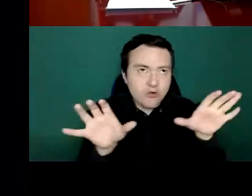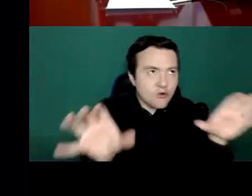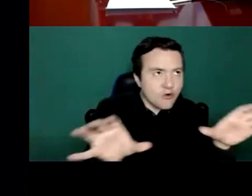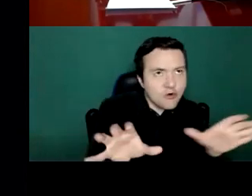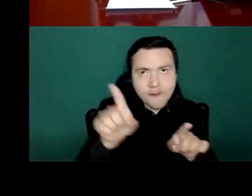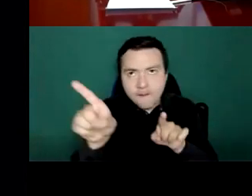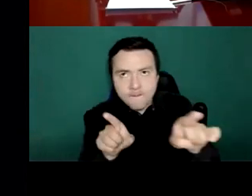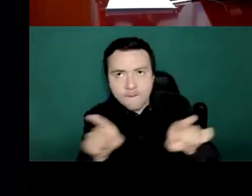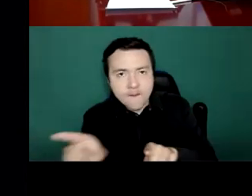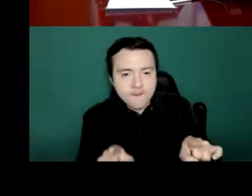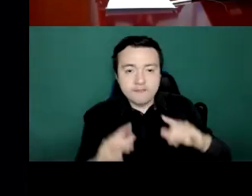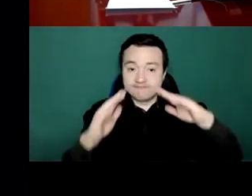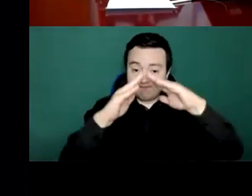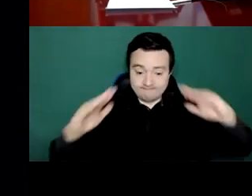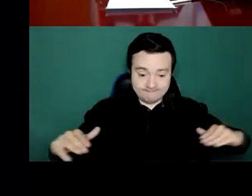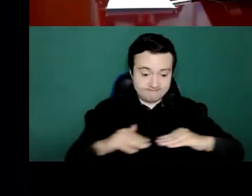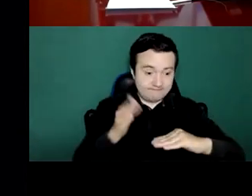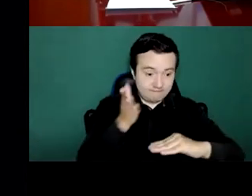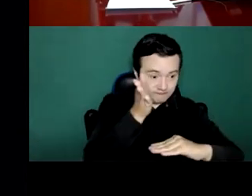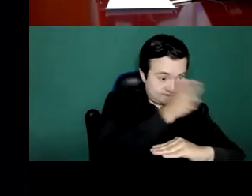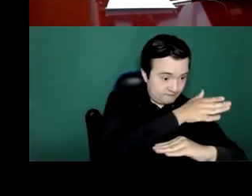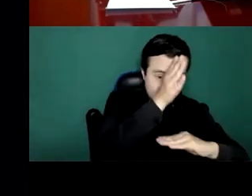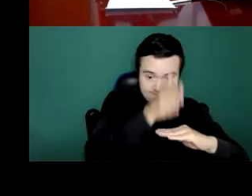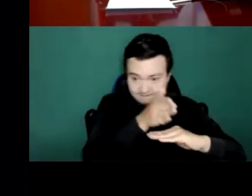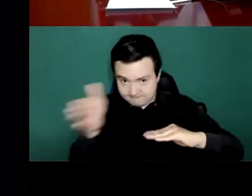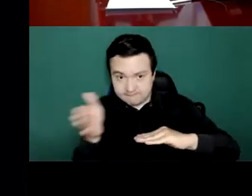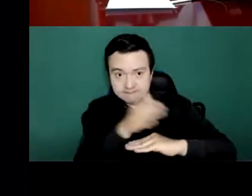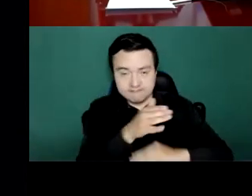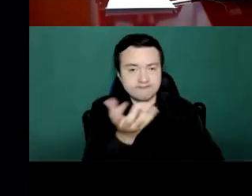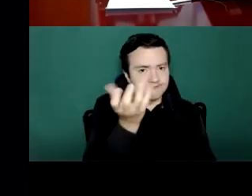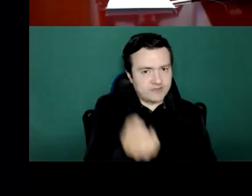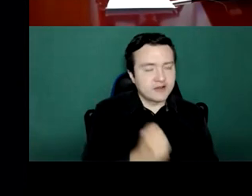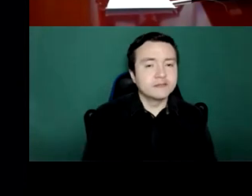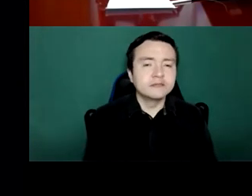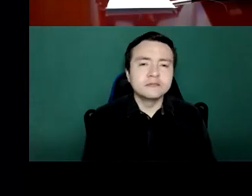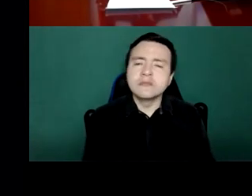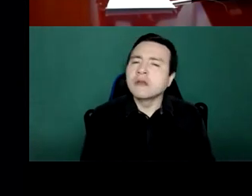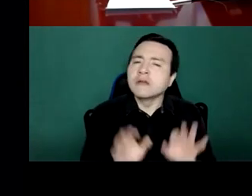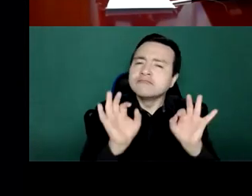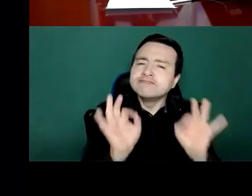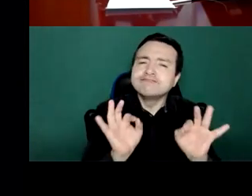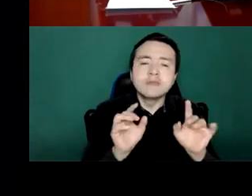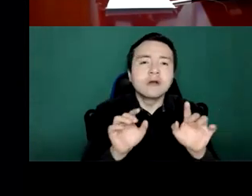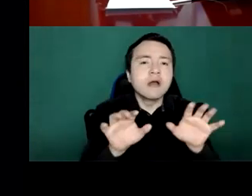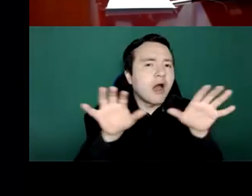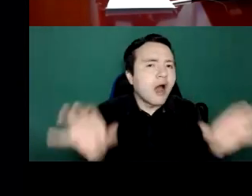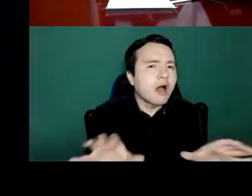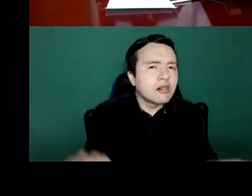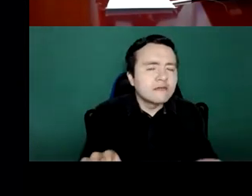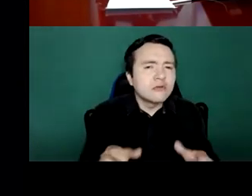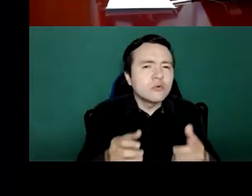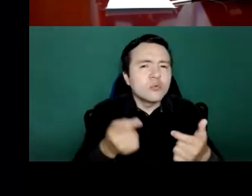The health presence at media conferences. have been speaking to the population. Dr. Othello has been leading that charge.